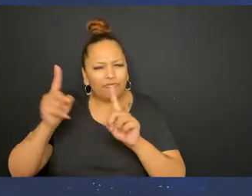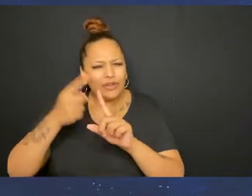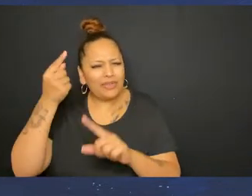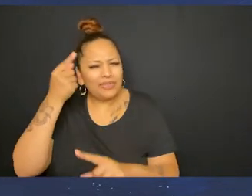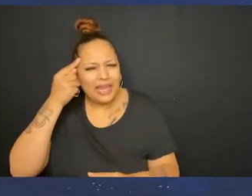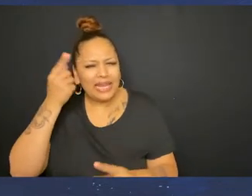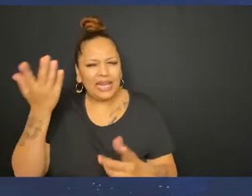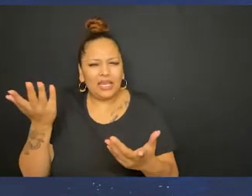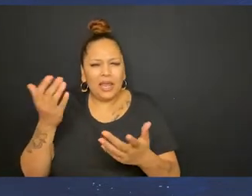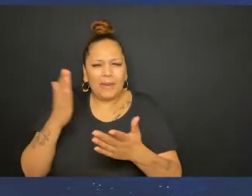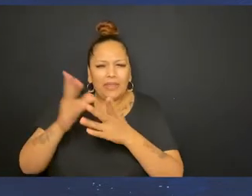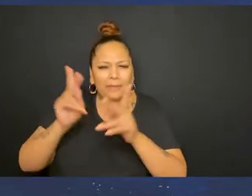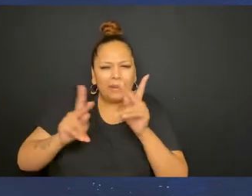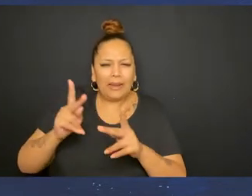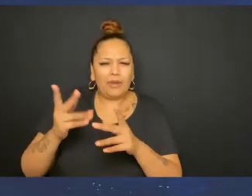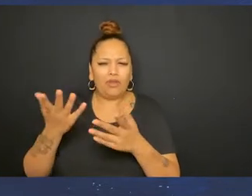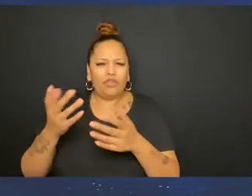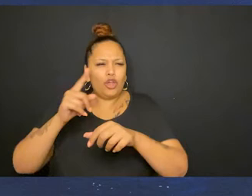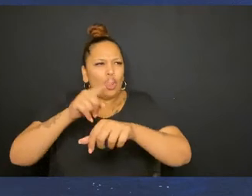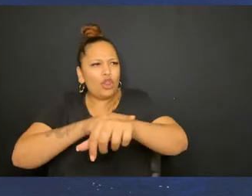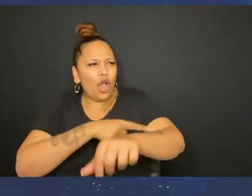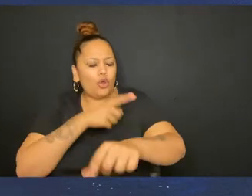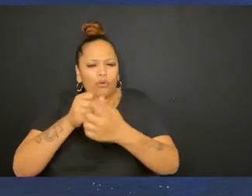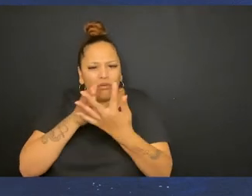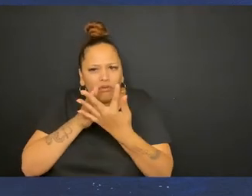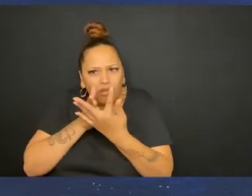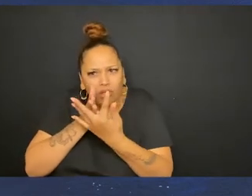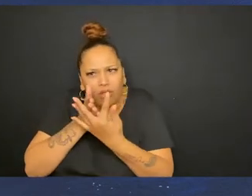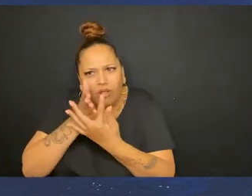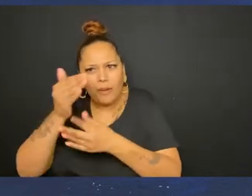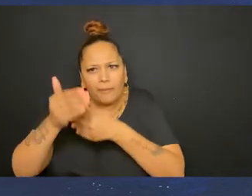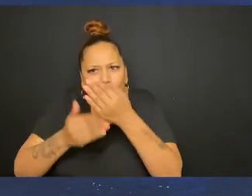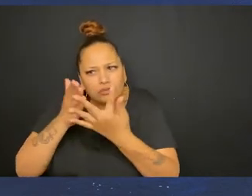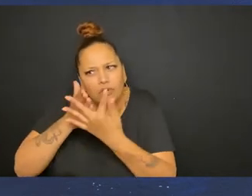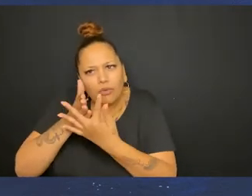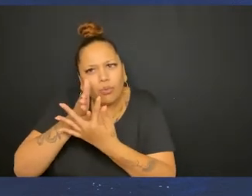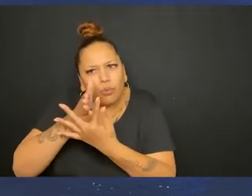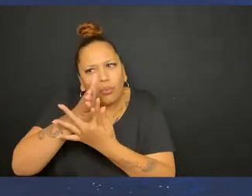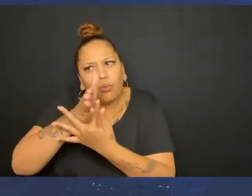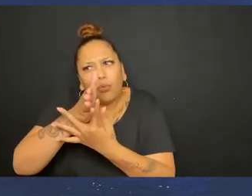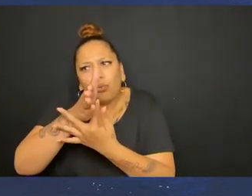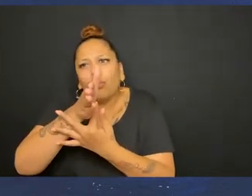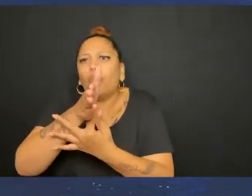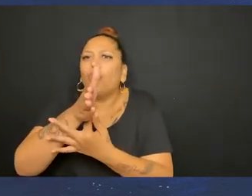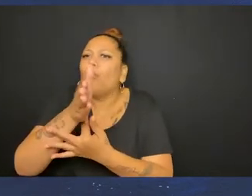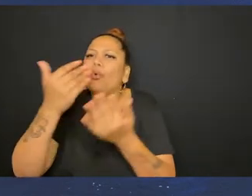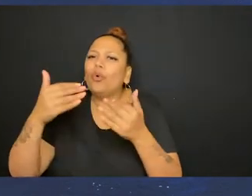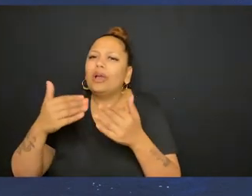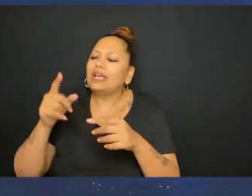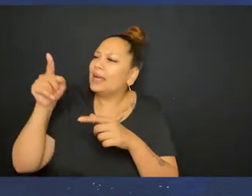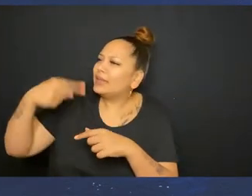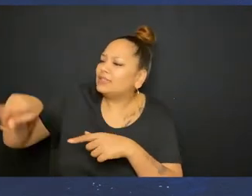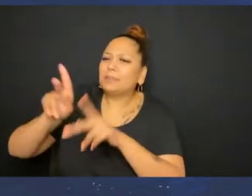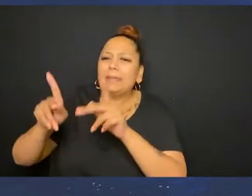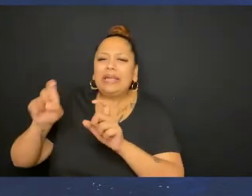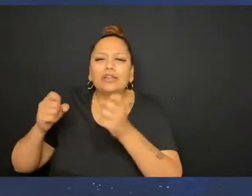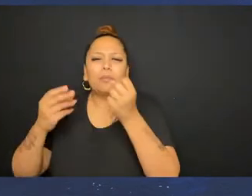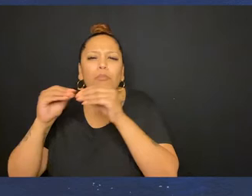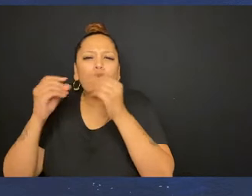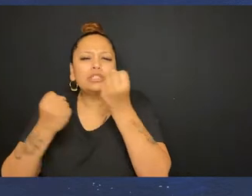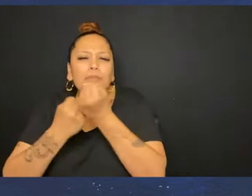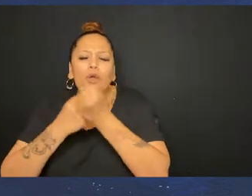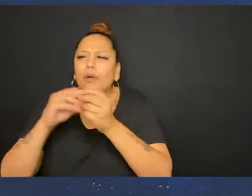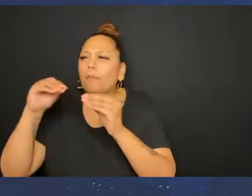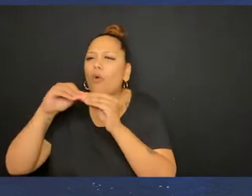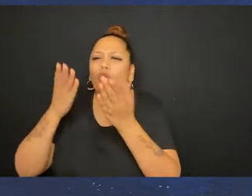this pandemic to be over First, think about the people that It's gonna take the longest to get through this The people that need